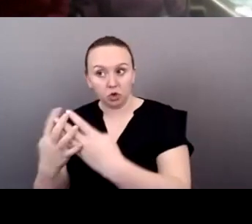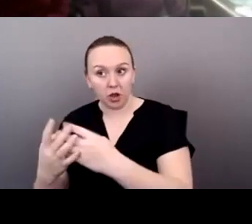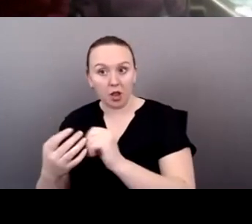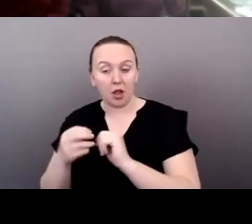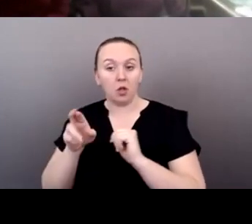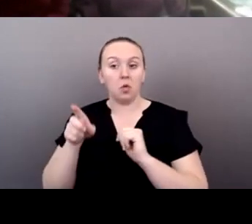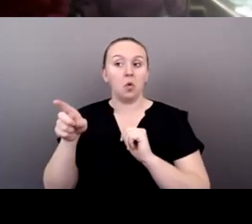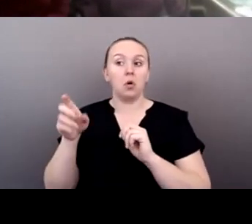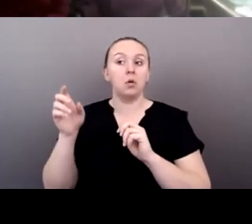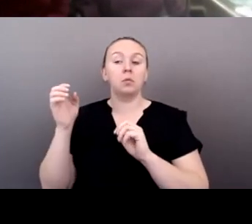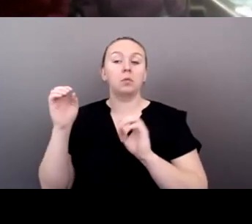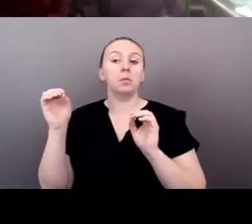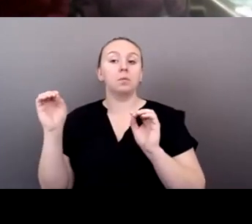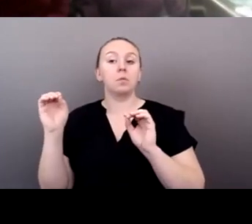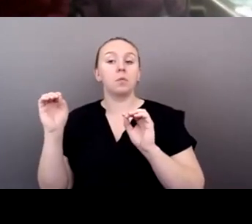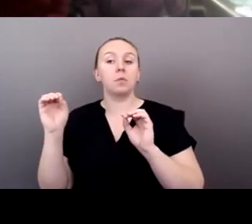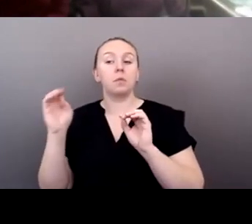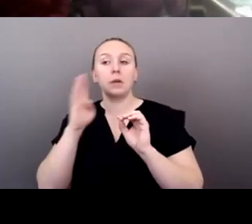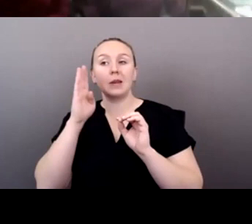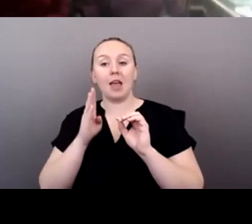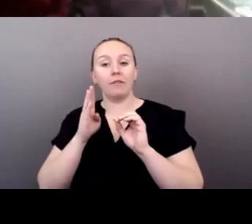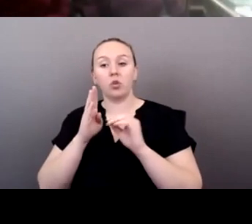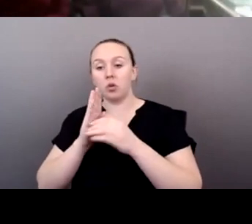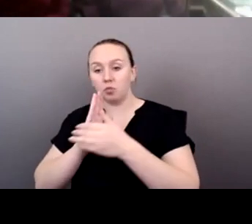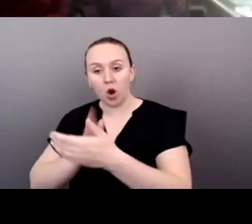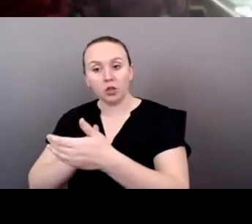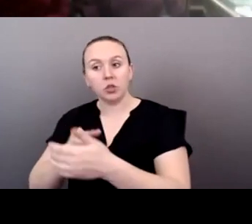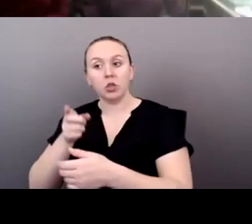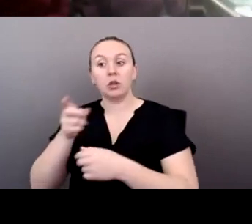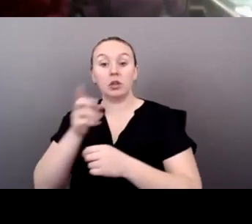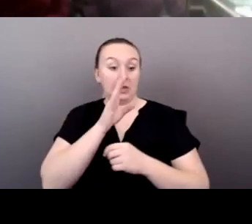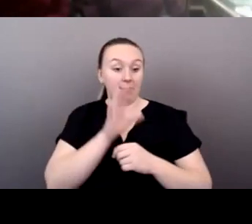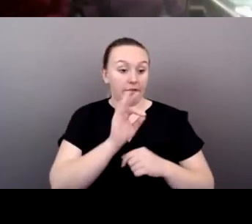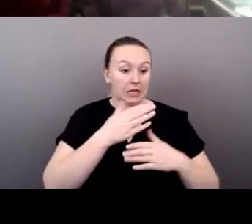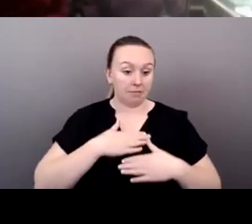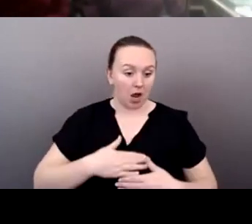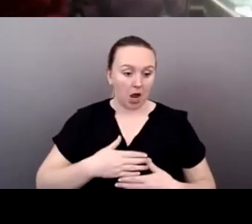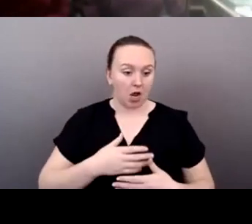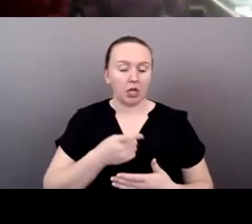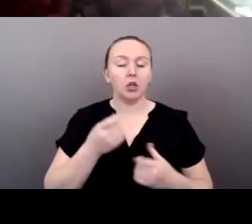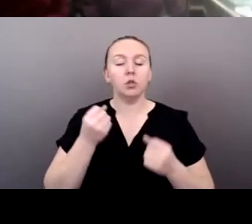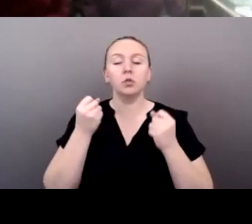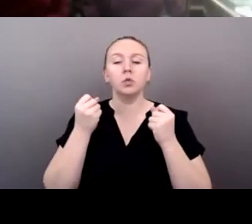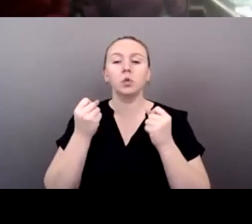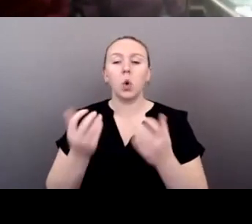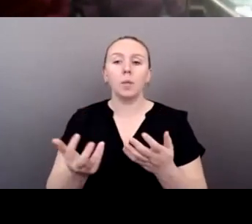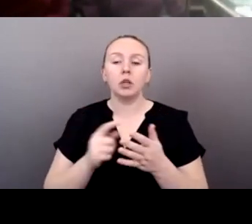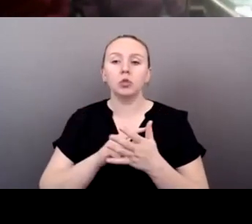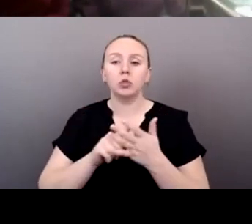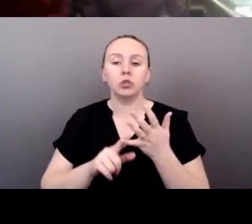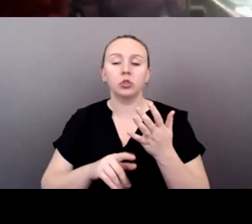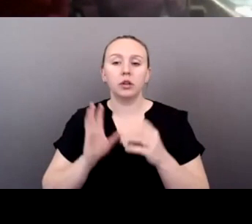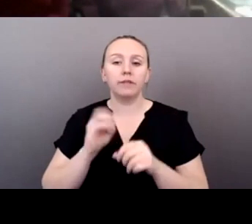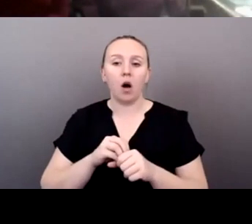they don't get prosecuted for it and you don't get a body back. And I mean, there's just so many things that, um,